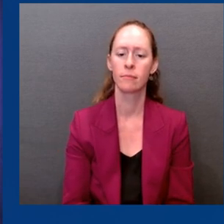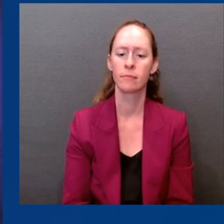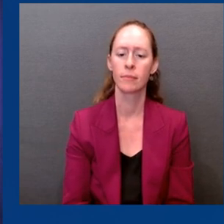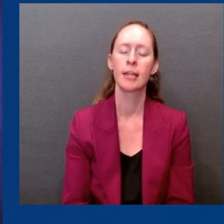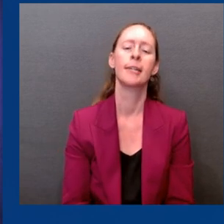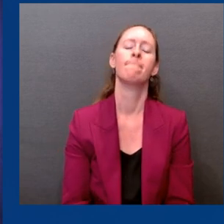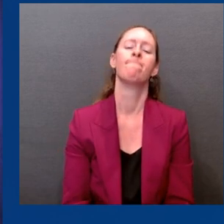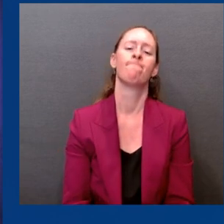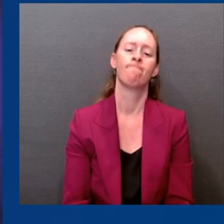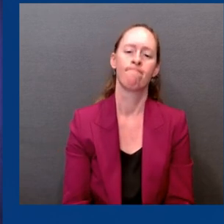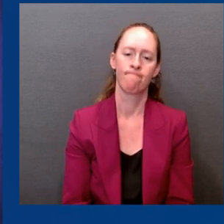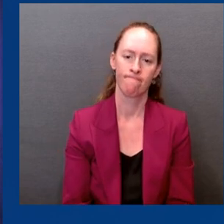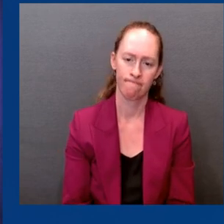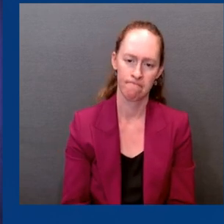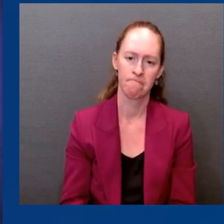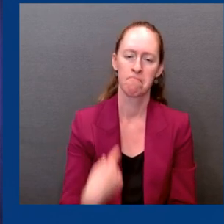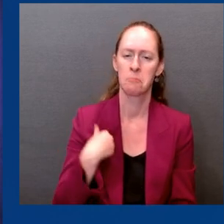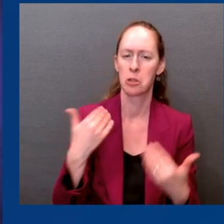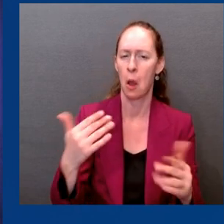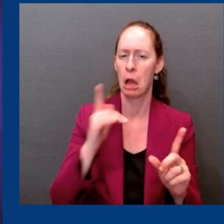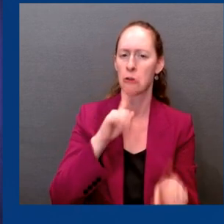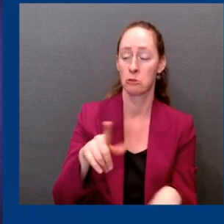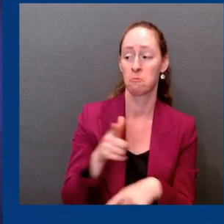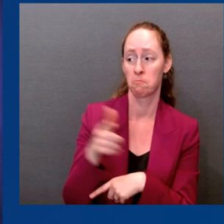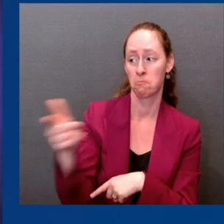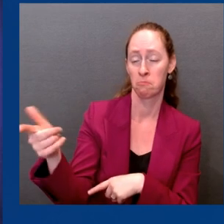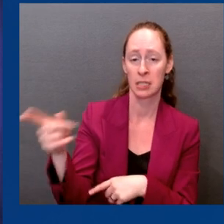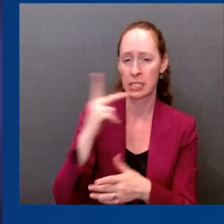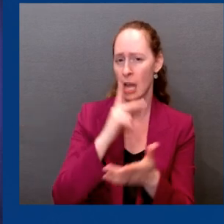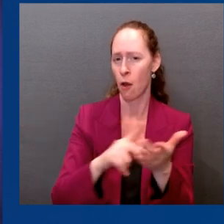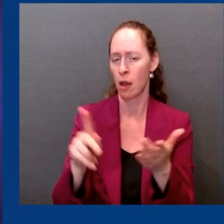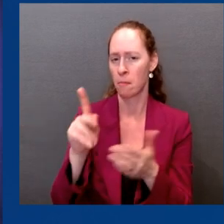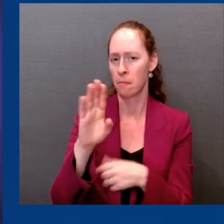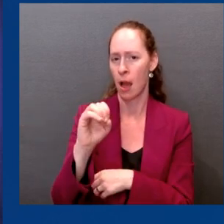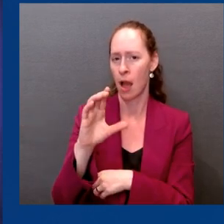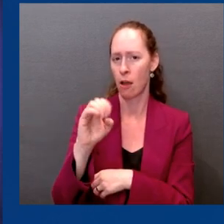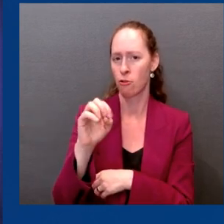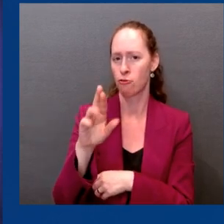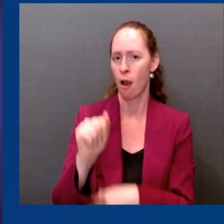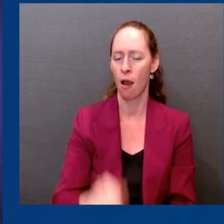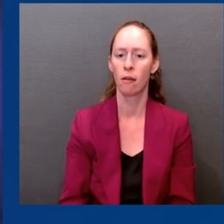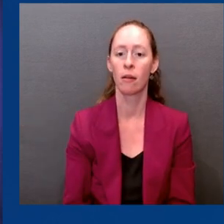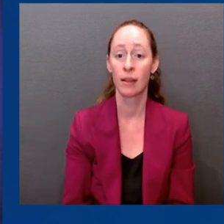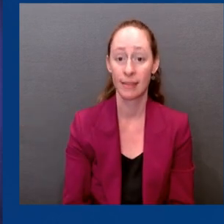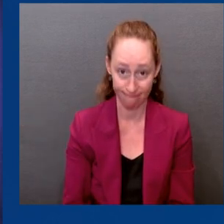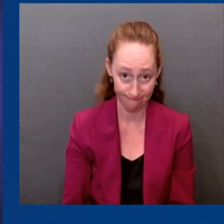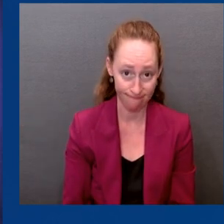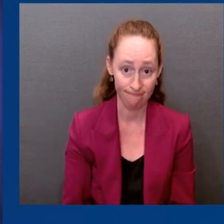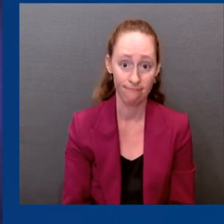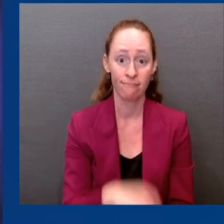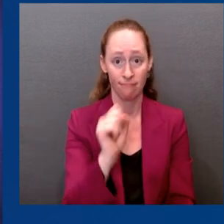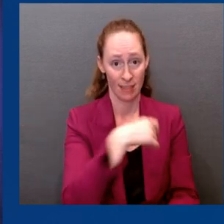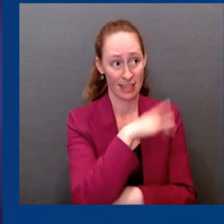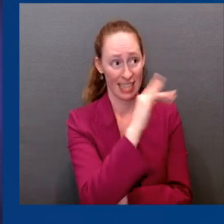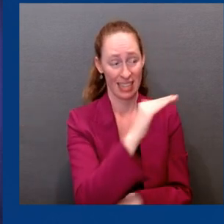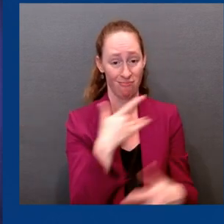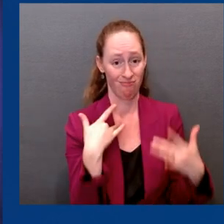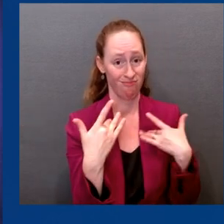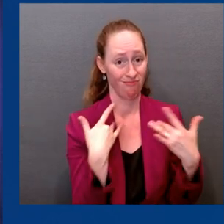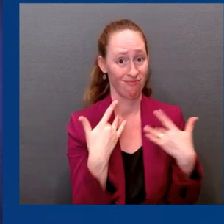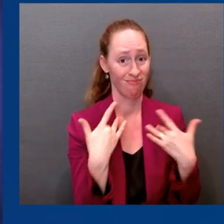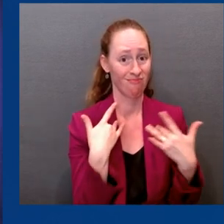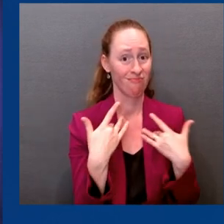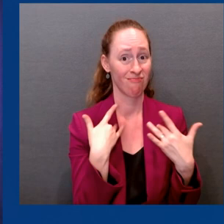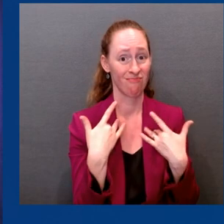I had warned that we did not have funding for enough vaccines. We found ourselves in what I would say is an impossible